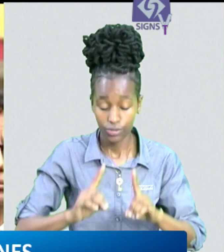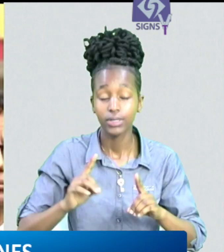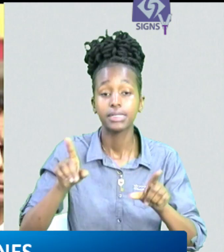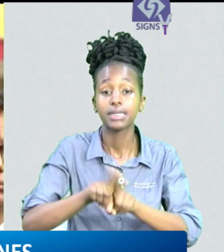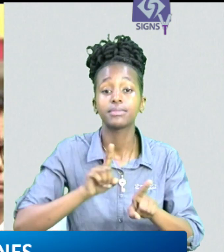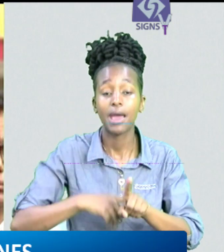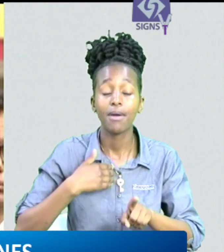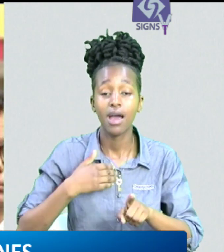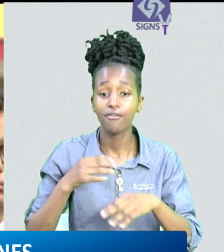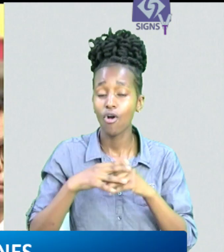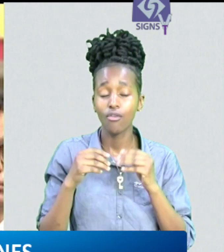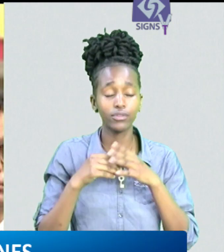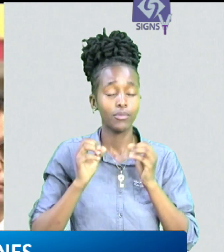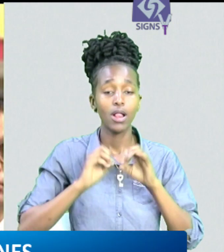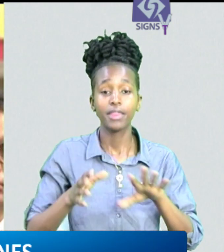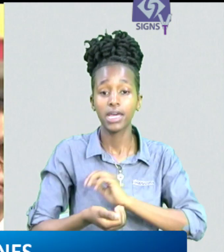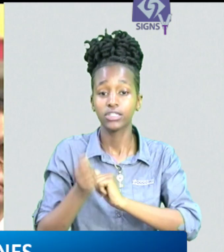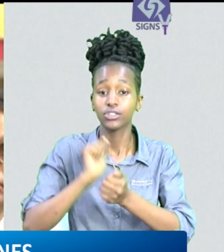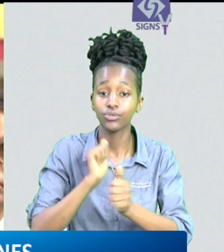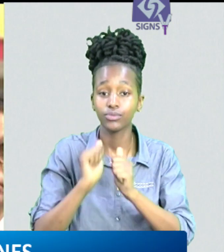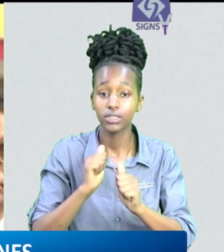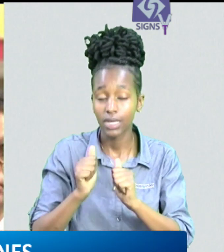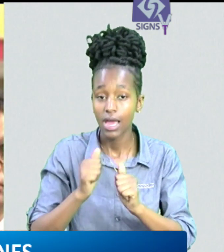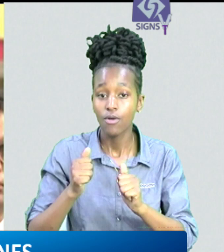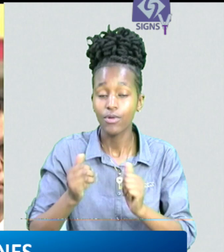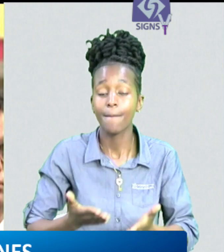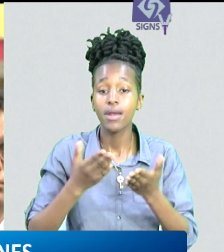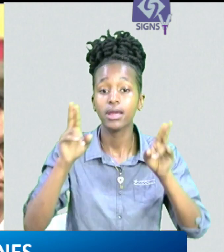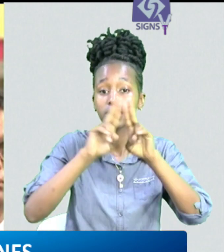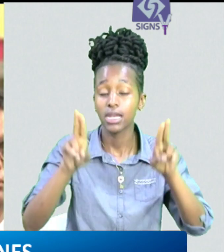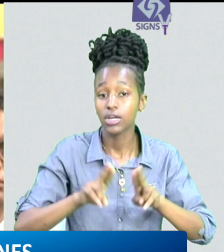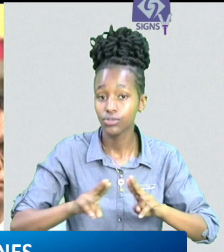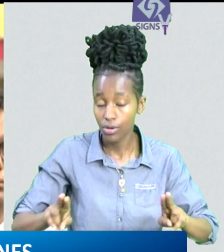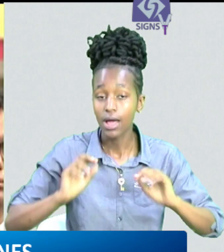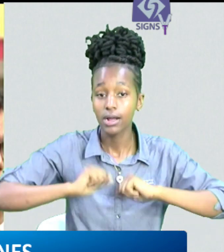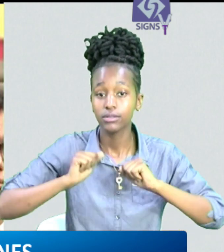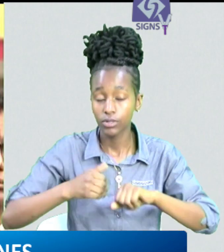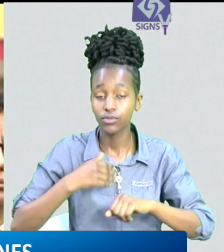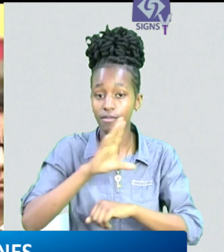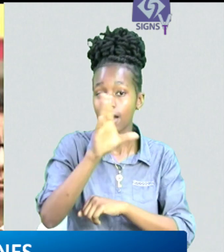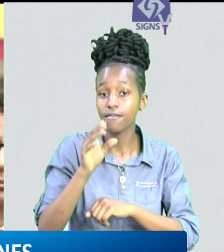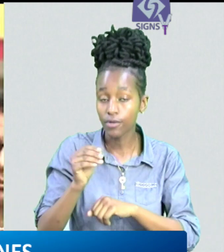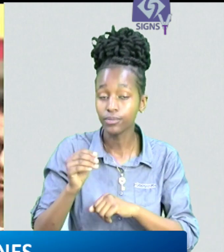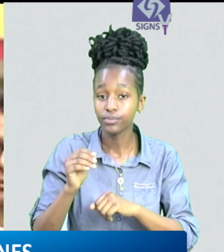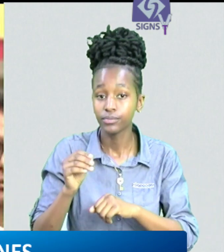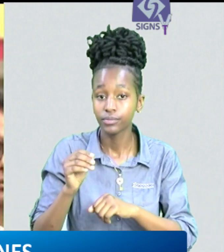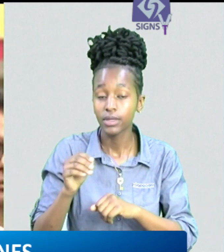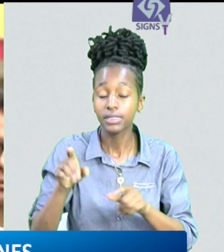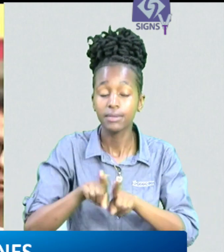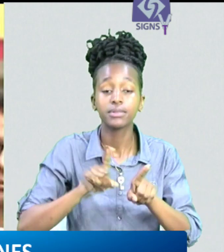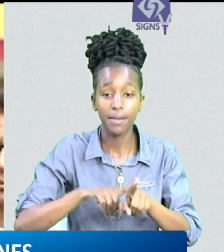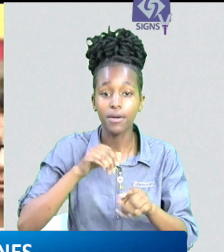changes to set international consensus on an afrocentric and globally inclusive